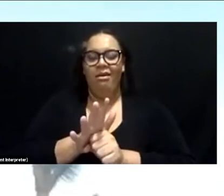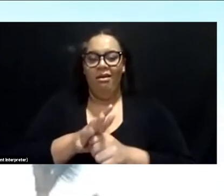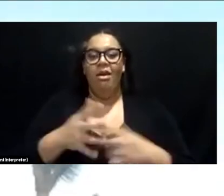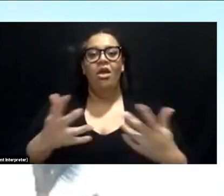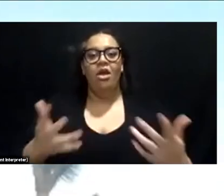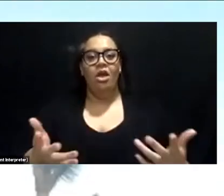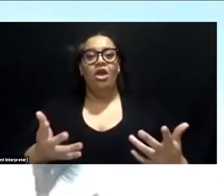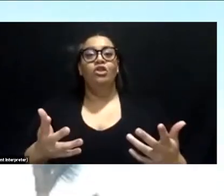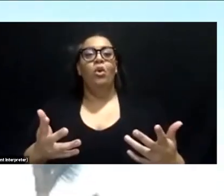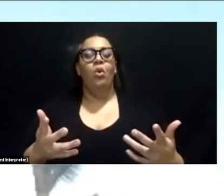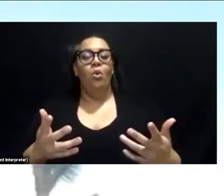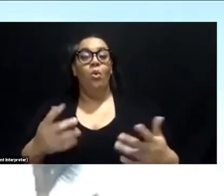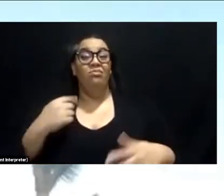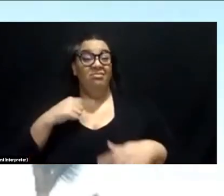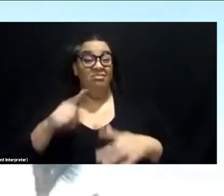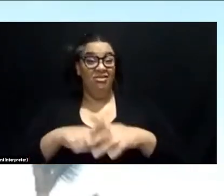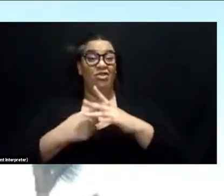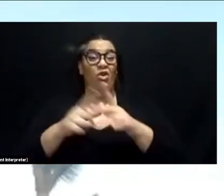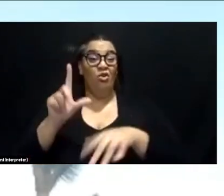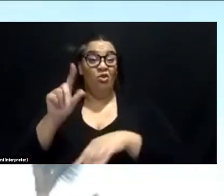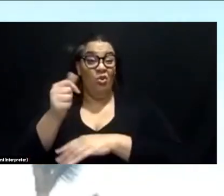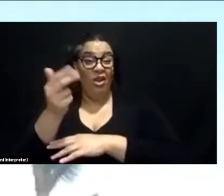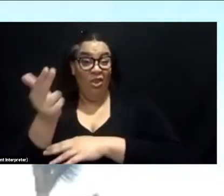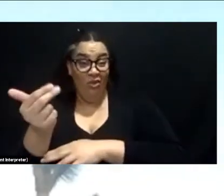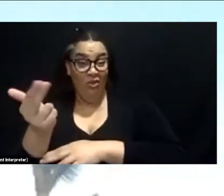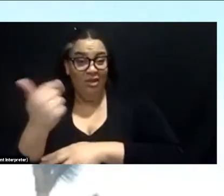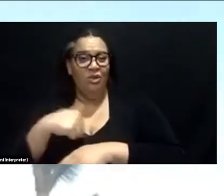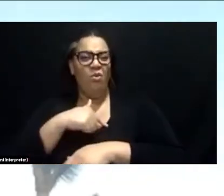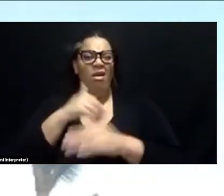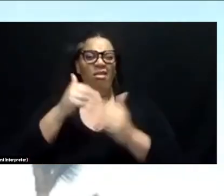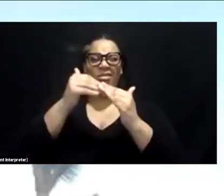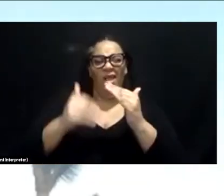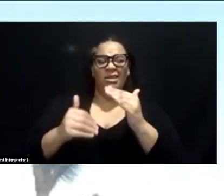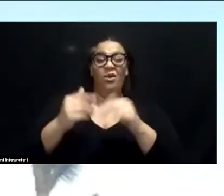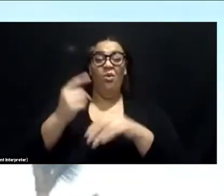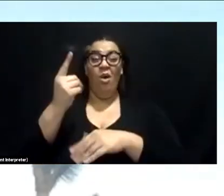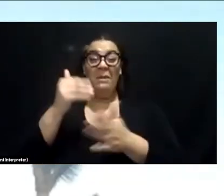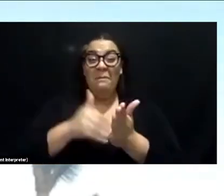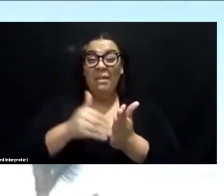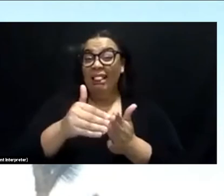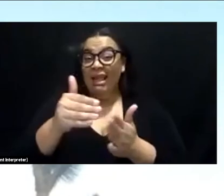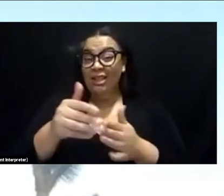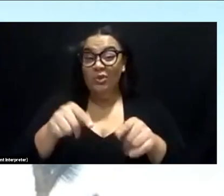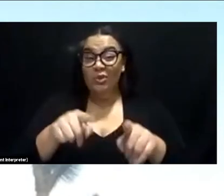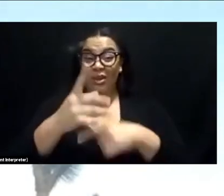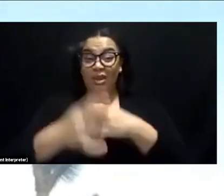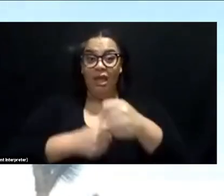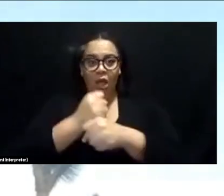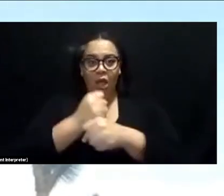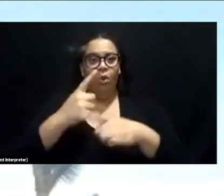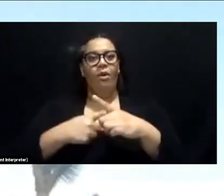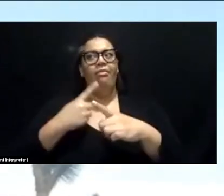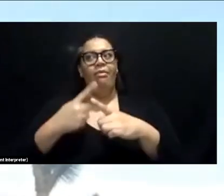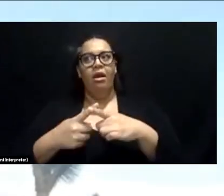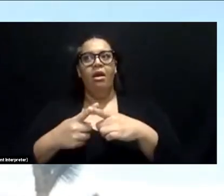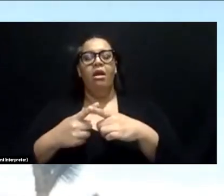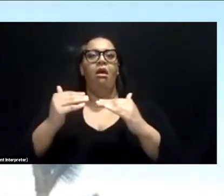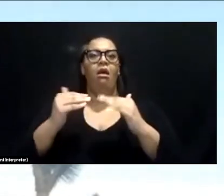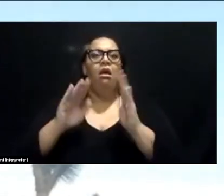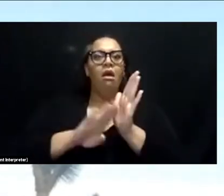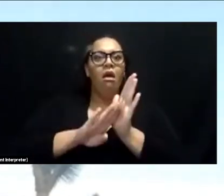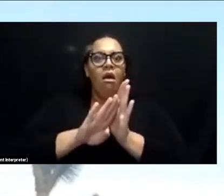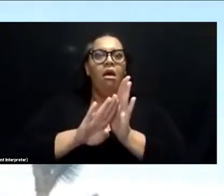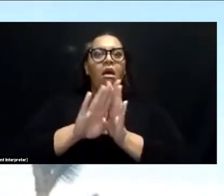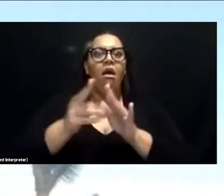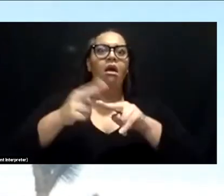was just when I started in 2013, we had a little less than a million visitors in a year, and then it was a million and a half and then 2 million and then two and a half.